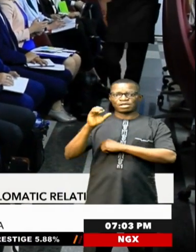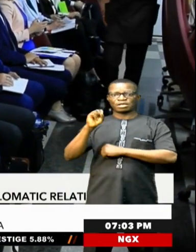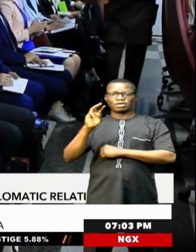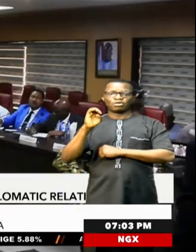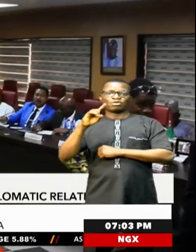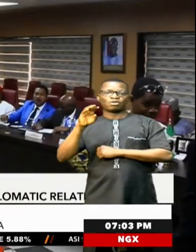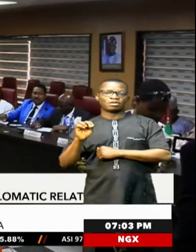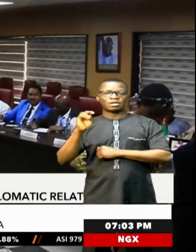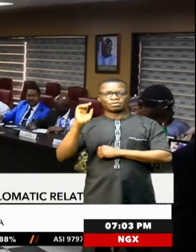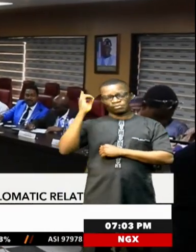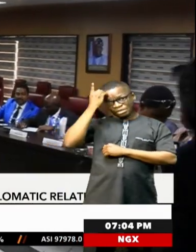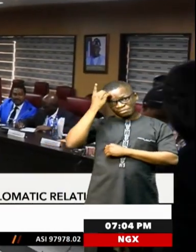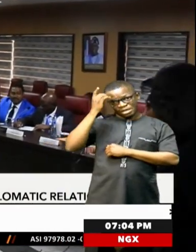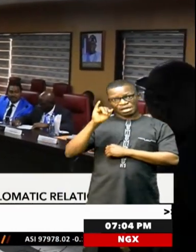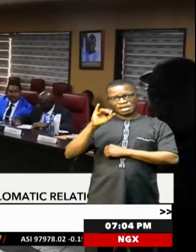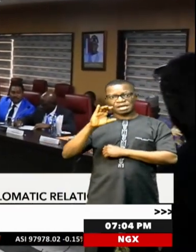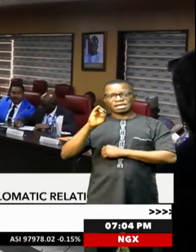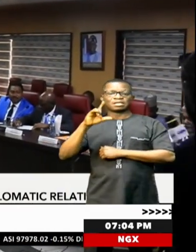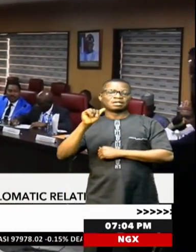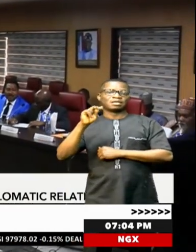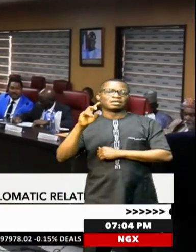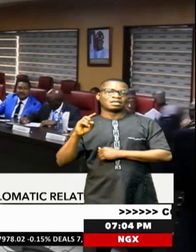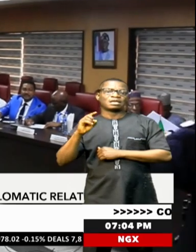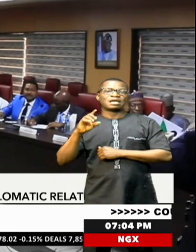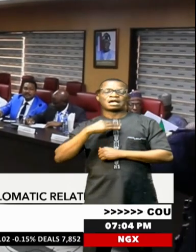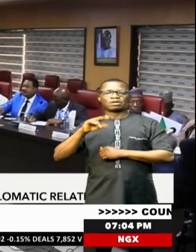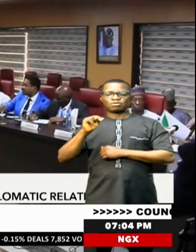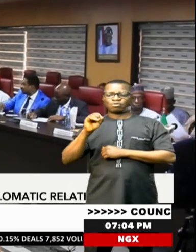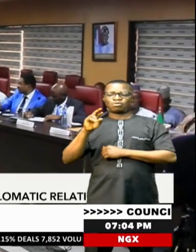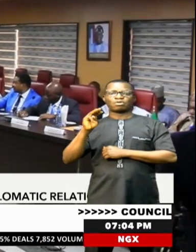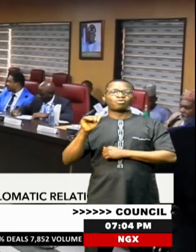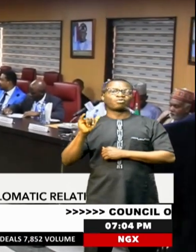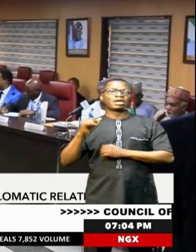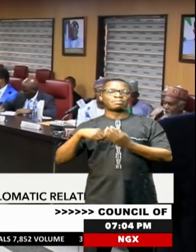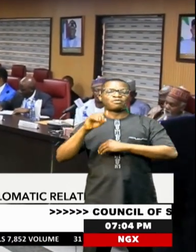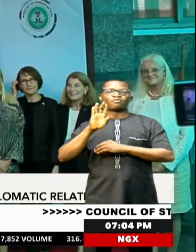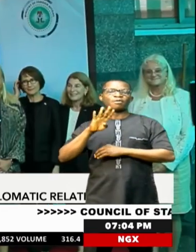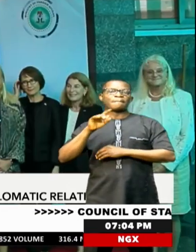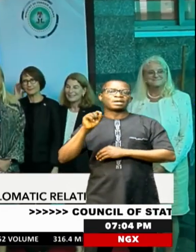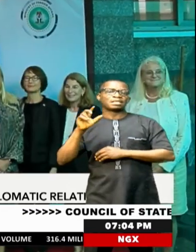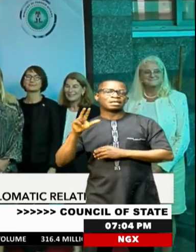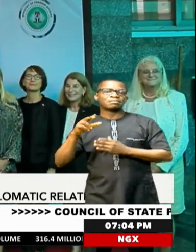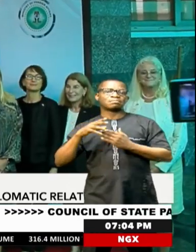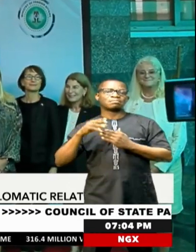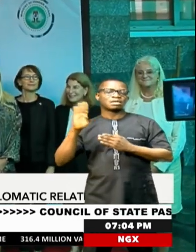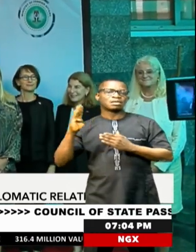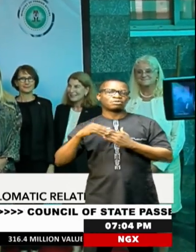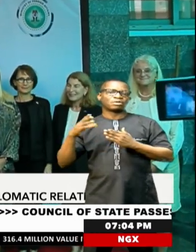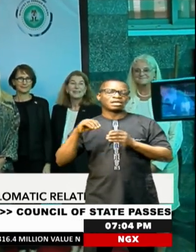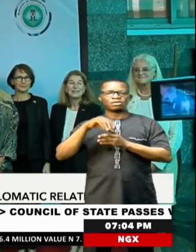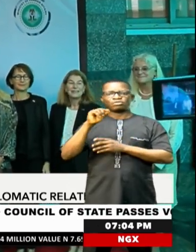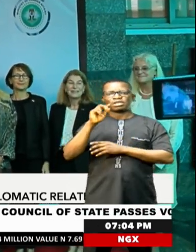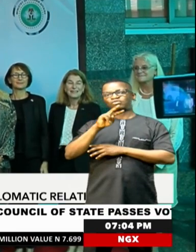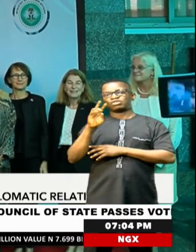Finland, Iceland and Norway stood at $4.3 billion in 2022 and expected to scale up to around $6 billion in